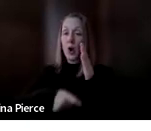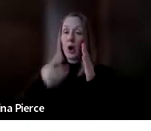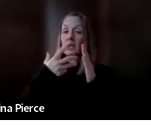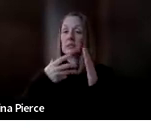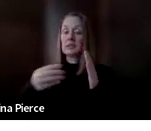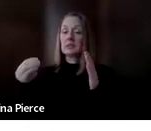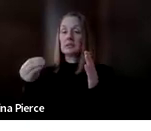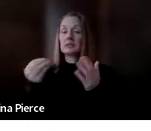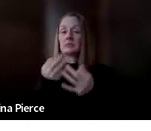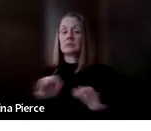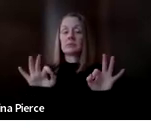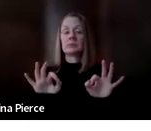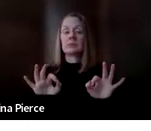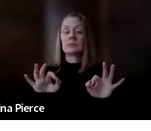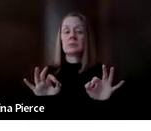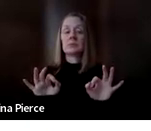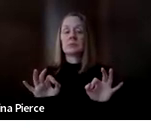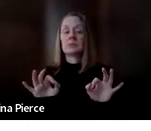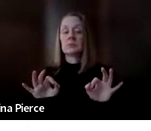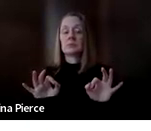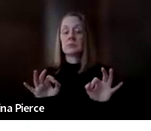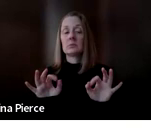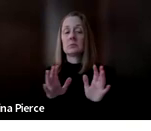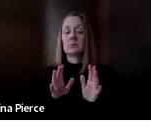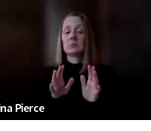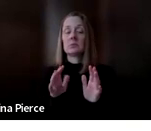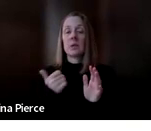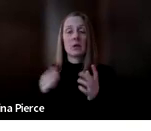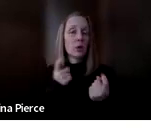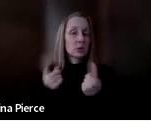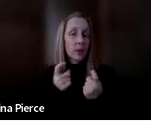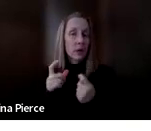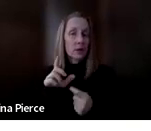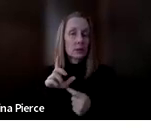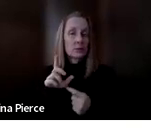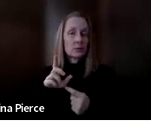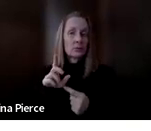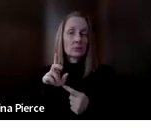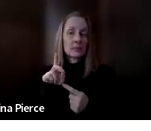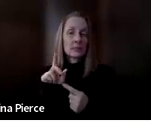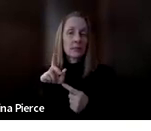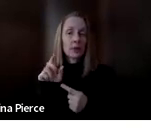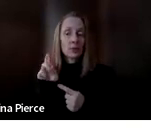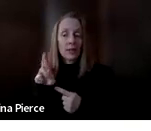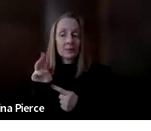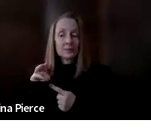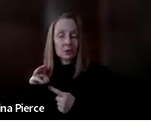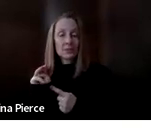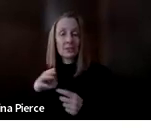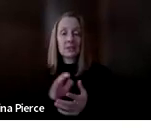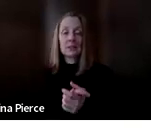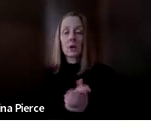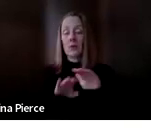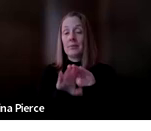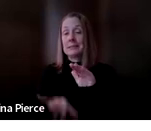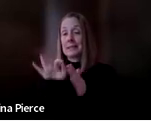any questions about disability rights michigan okay so i'm looking at our time here we've got less than nine